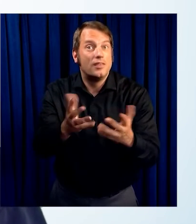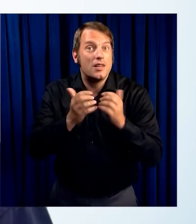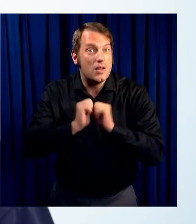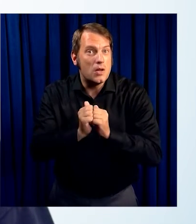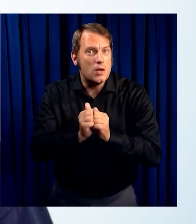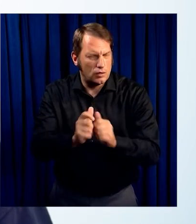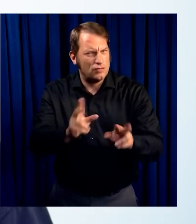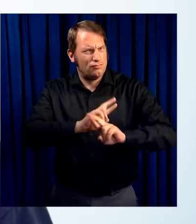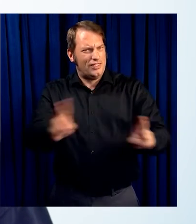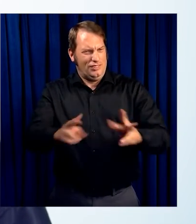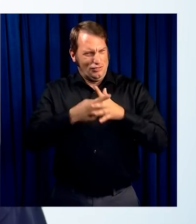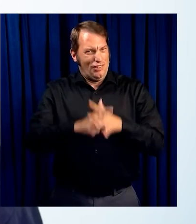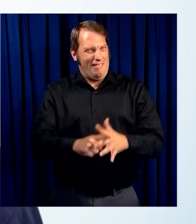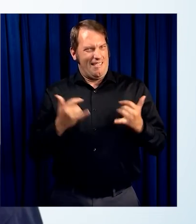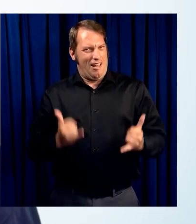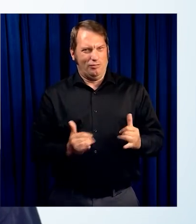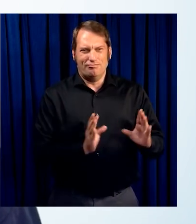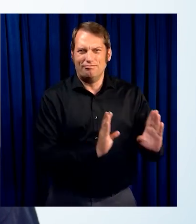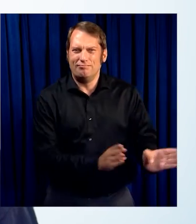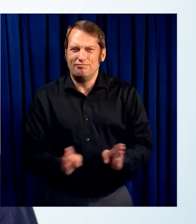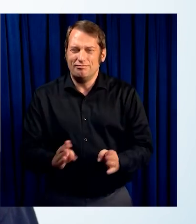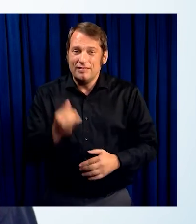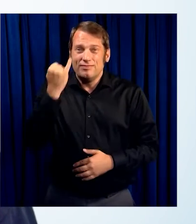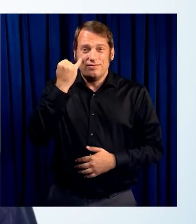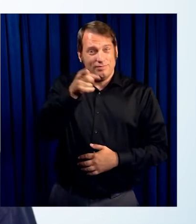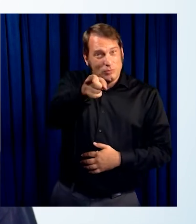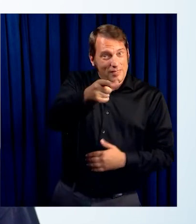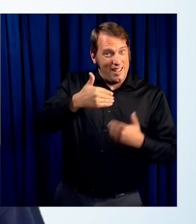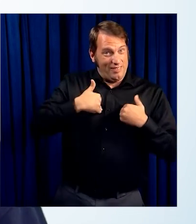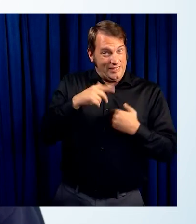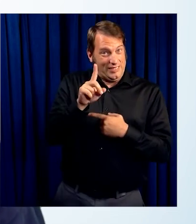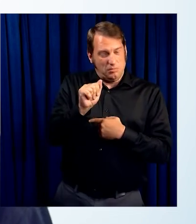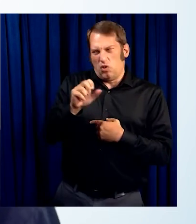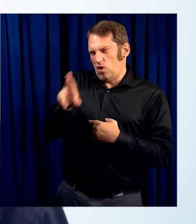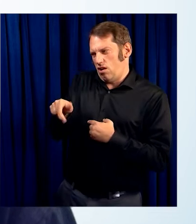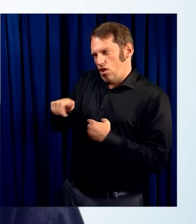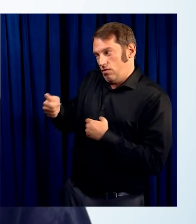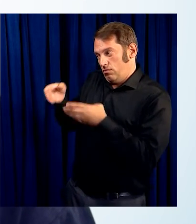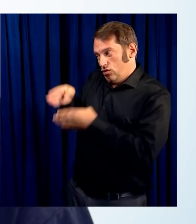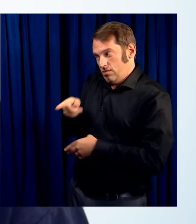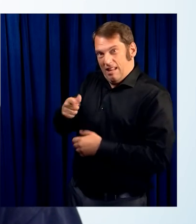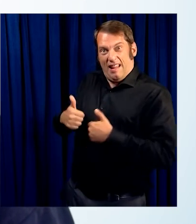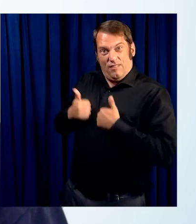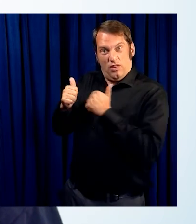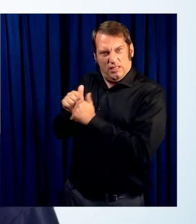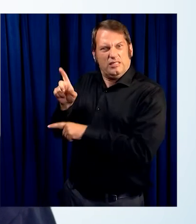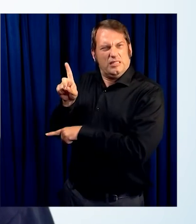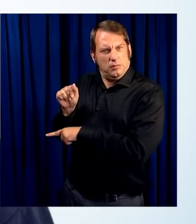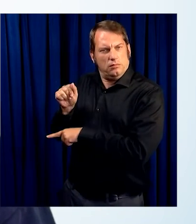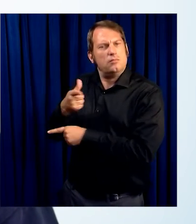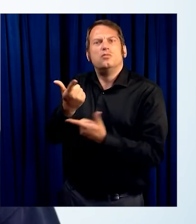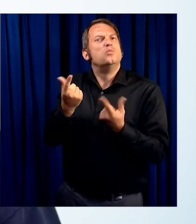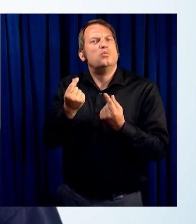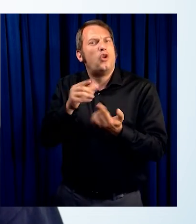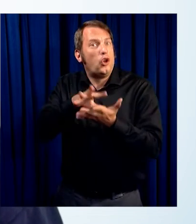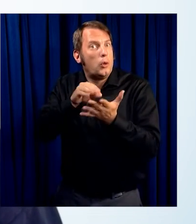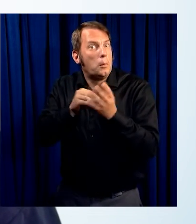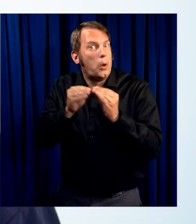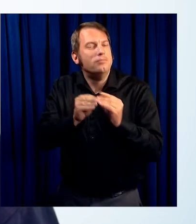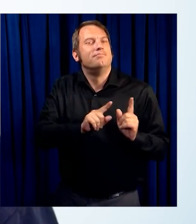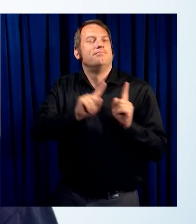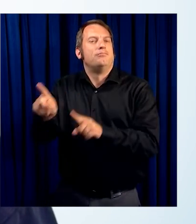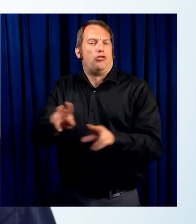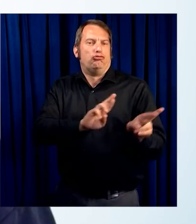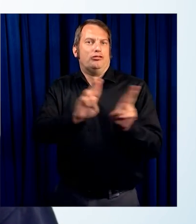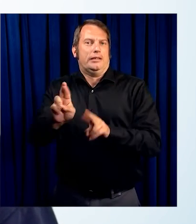Get involved. Start preparing today. If you or someone you live with has a disability, visit ready